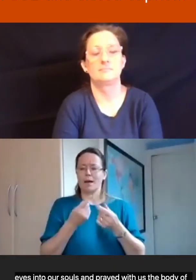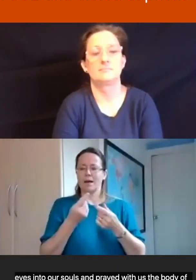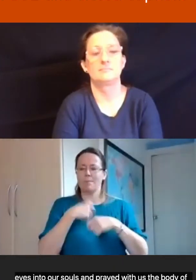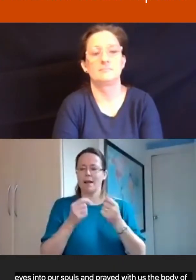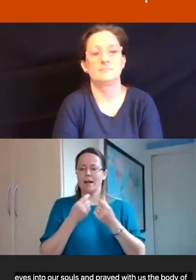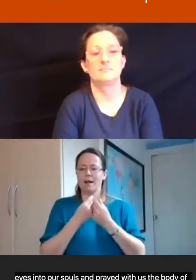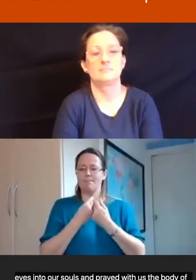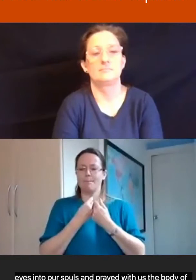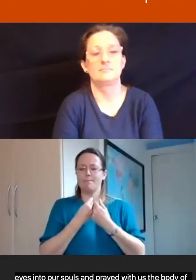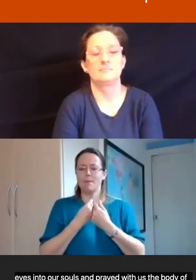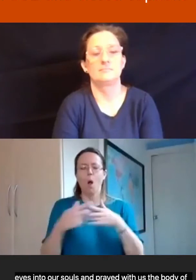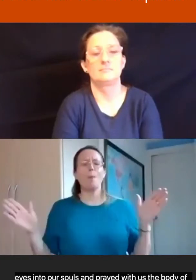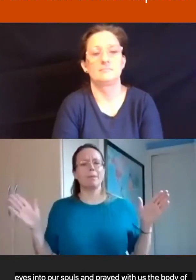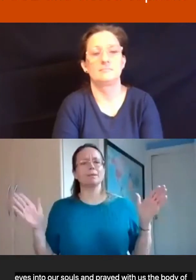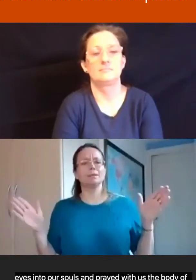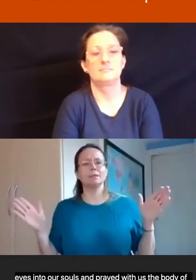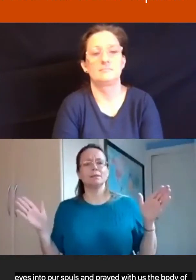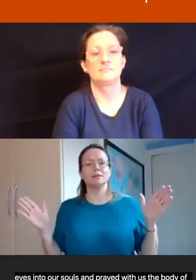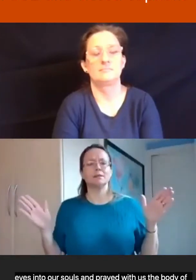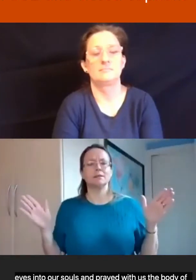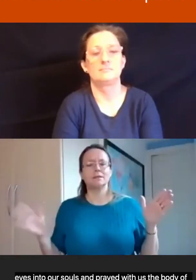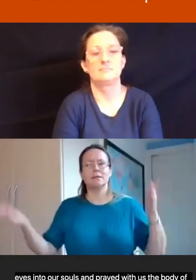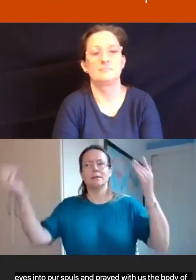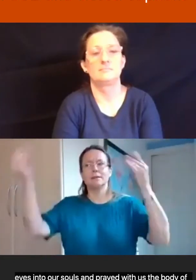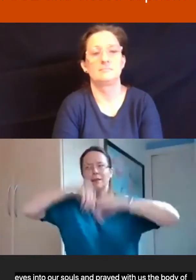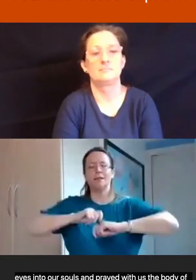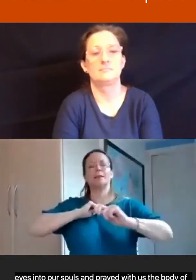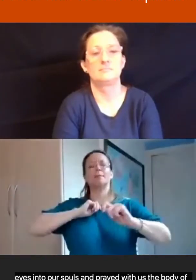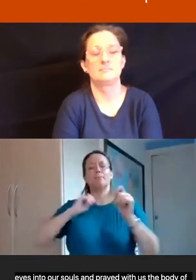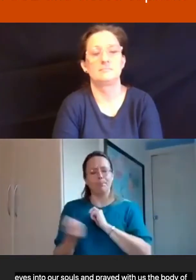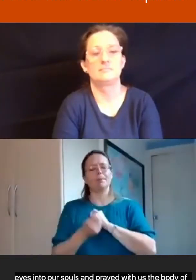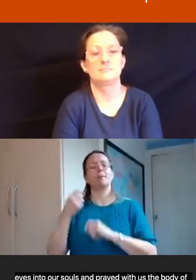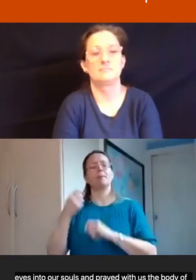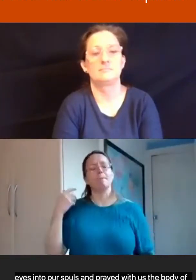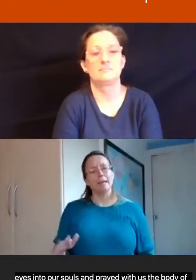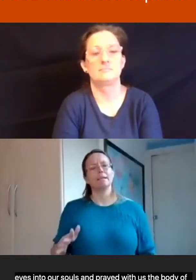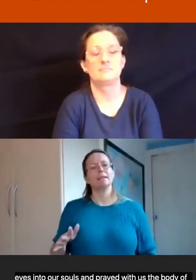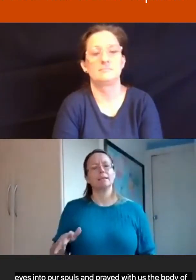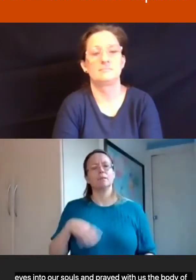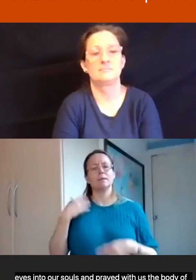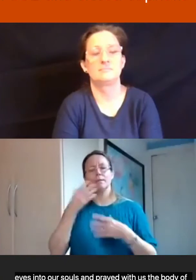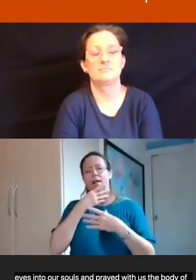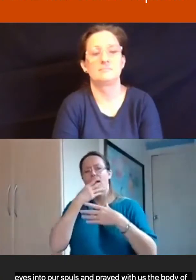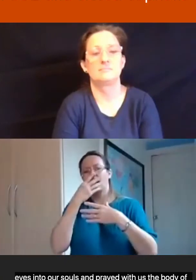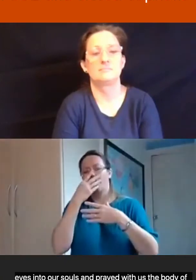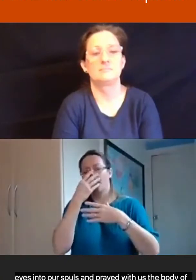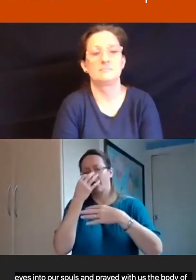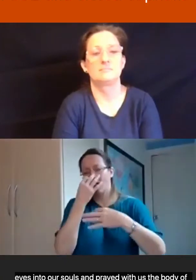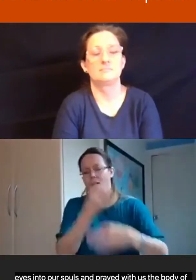path of transformation and that we were being drawn into the mystery of